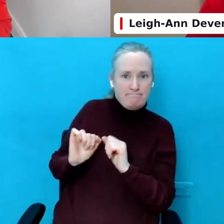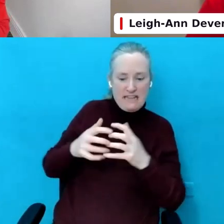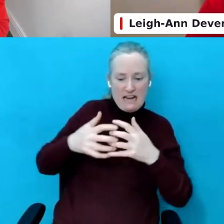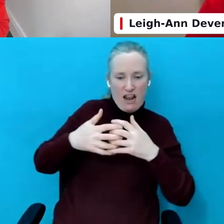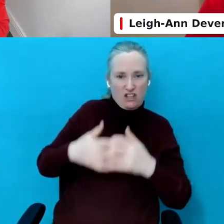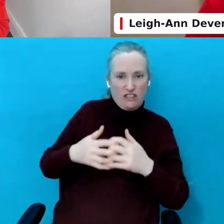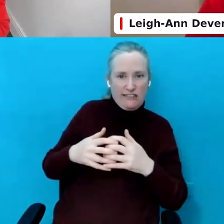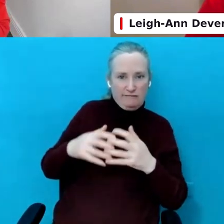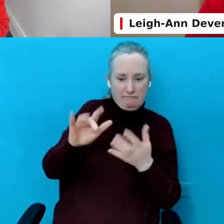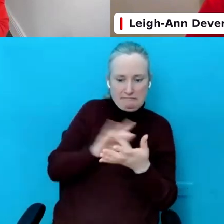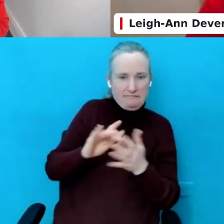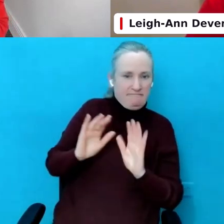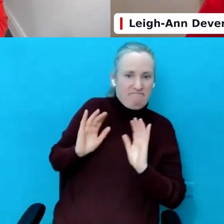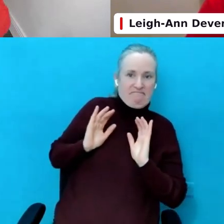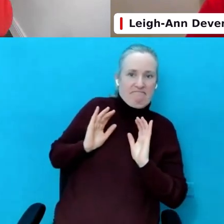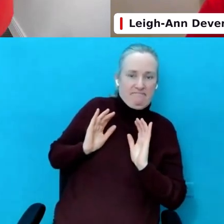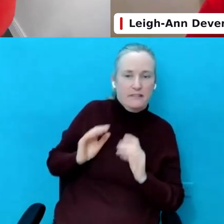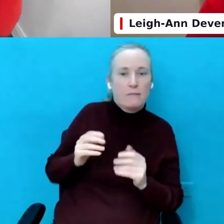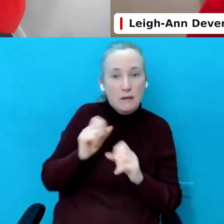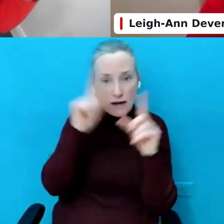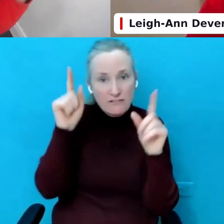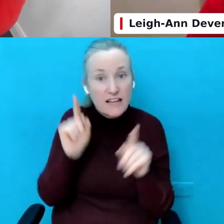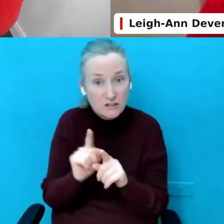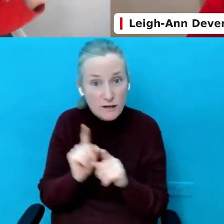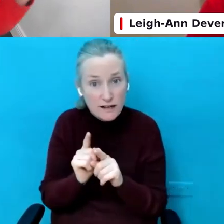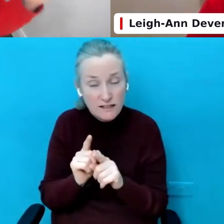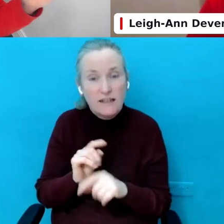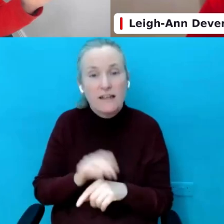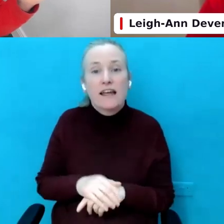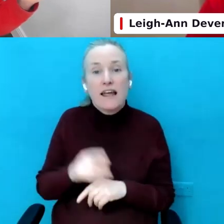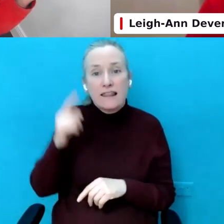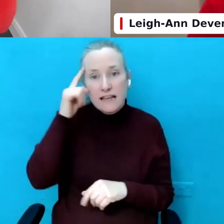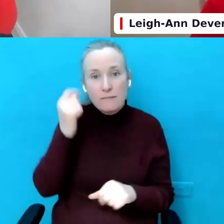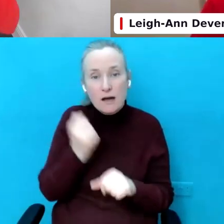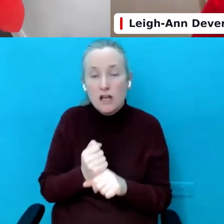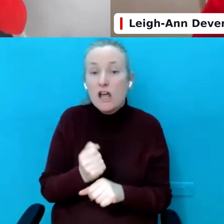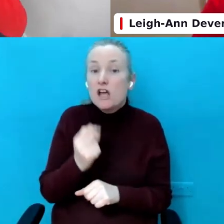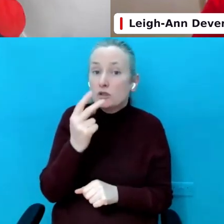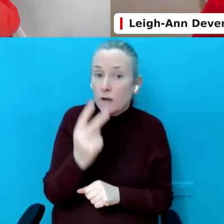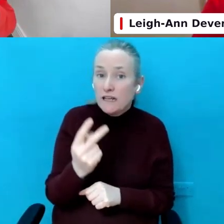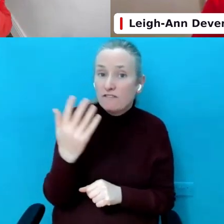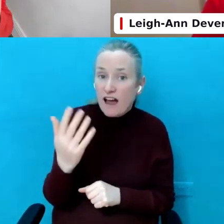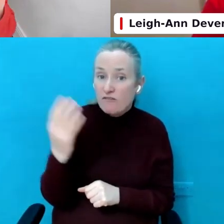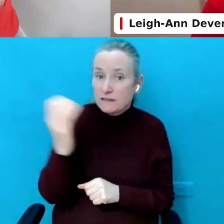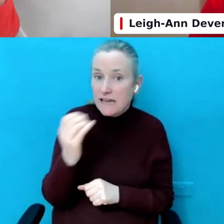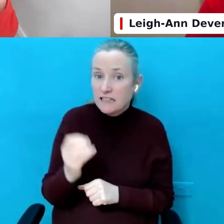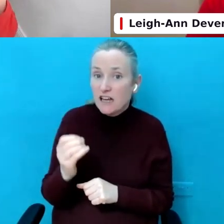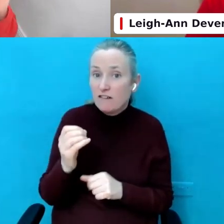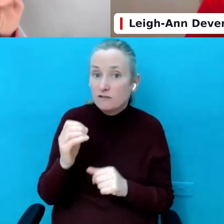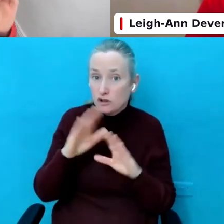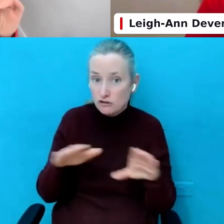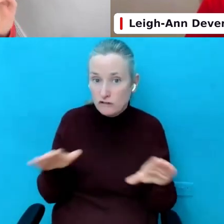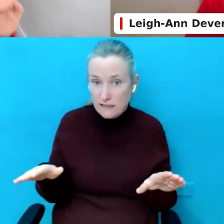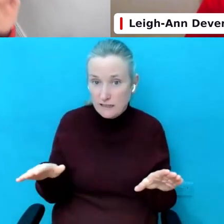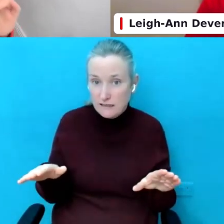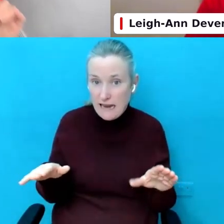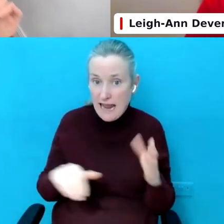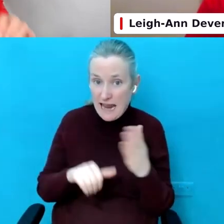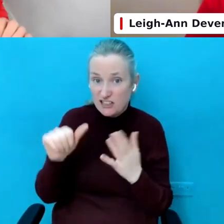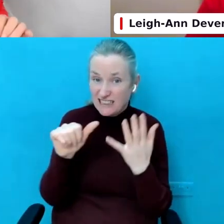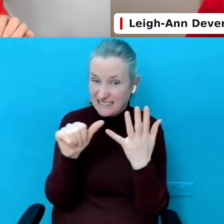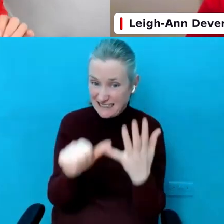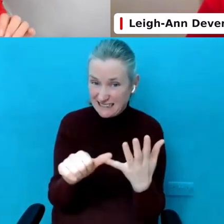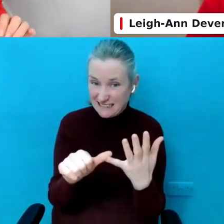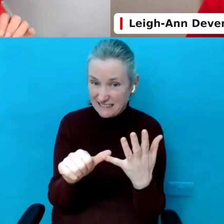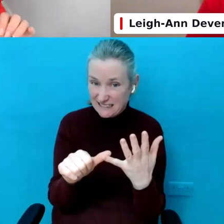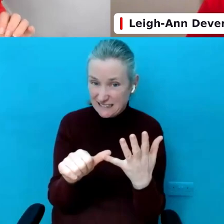conscious of that as well. Because if you think about that, 25% of children at the age of six own their